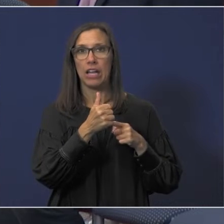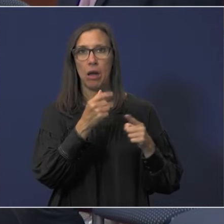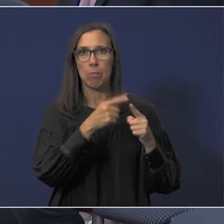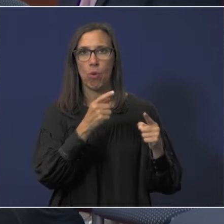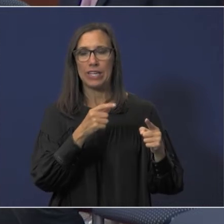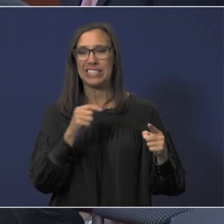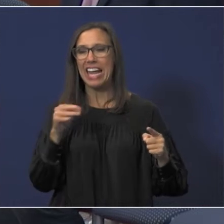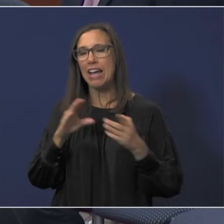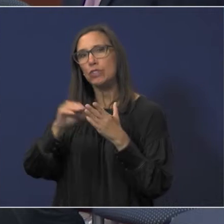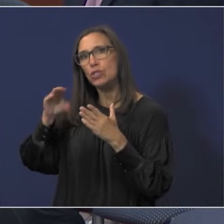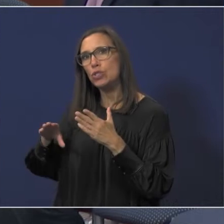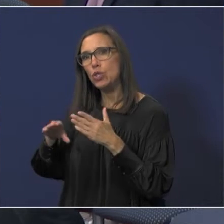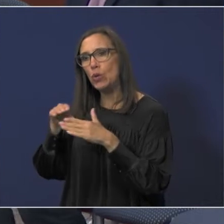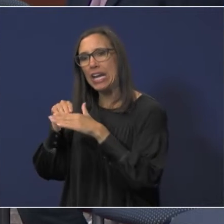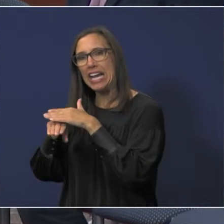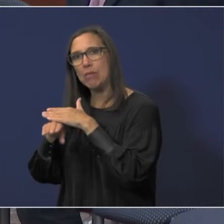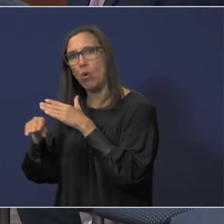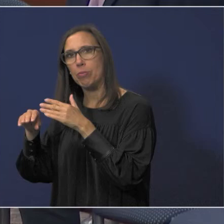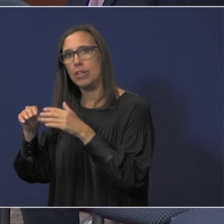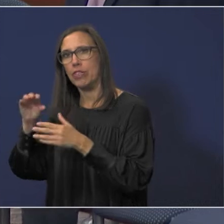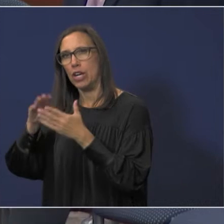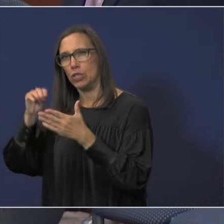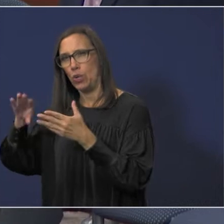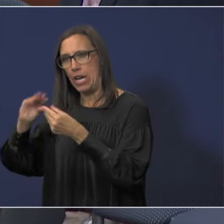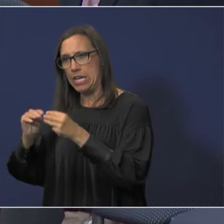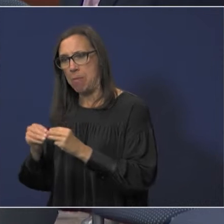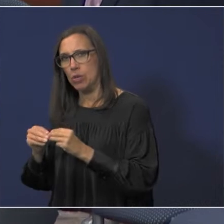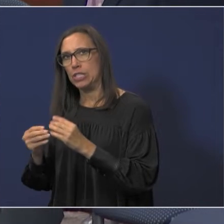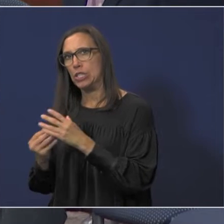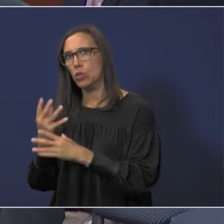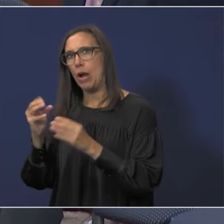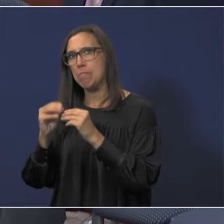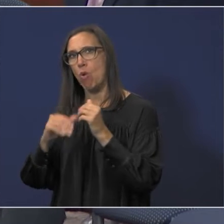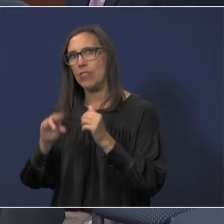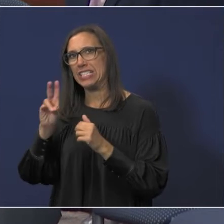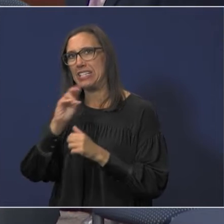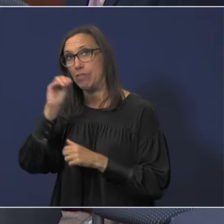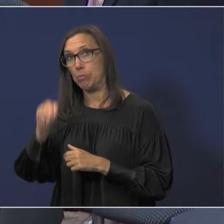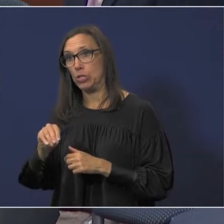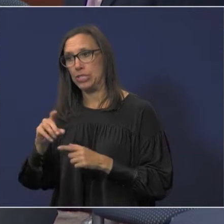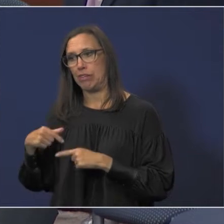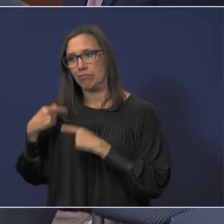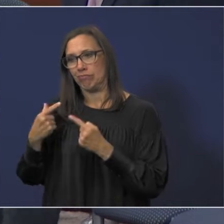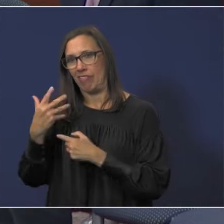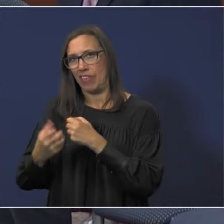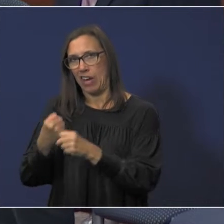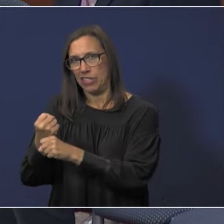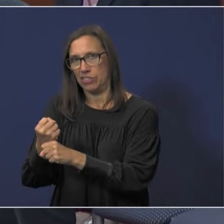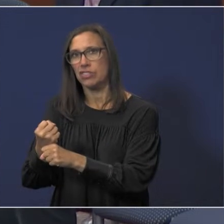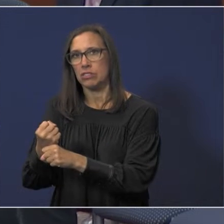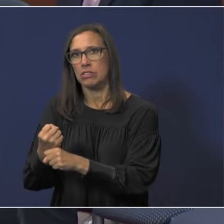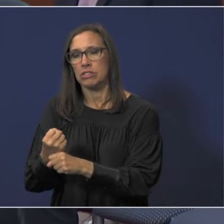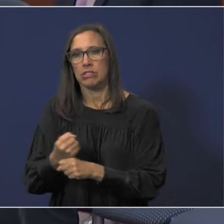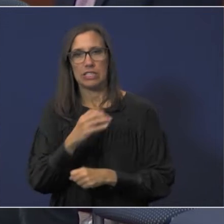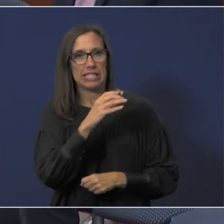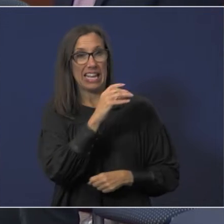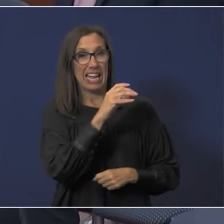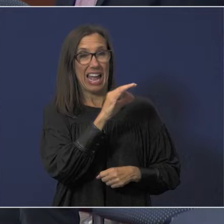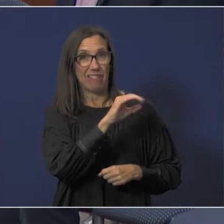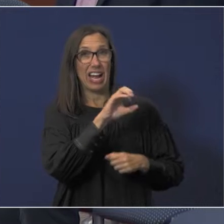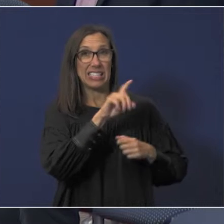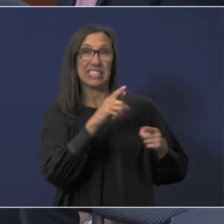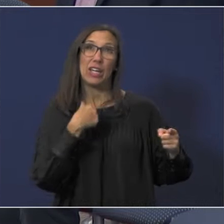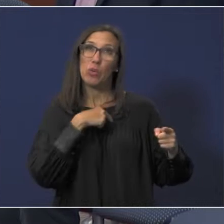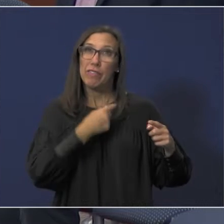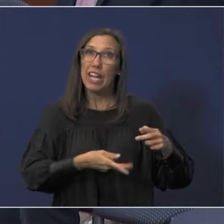or their student enrollment is growing by more than seven percent over the last five years. And while CFISD, we've